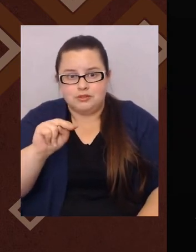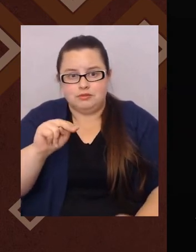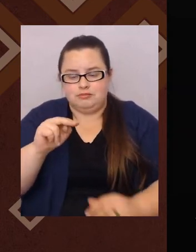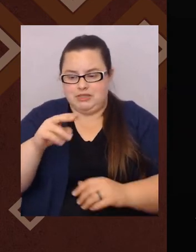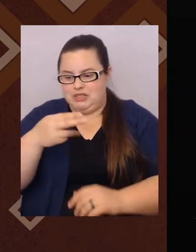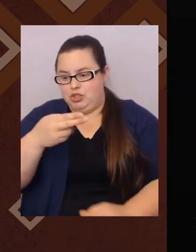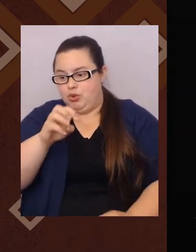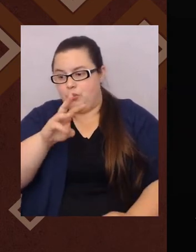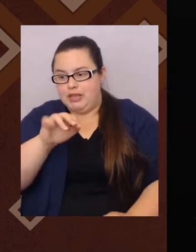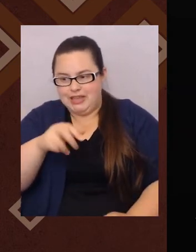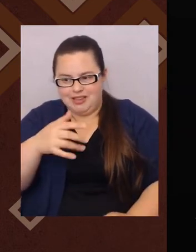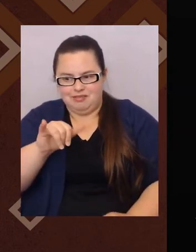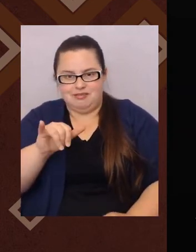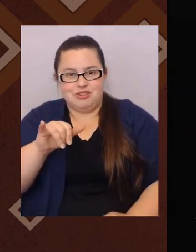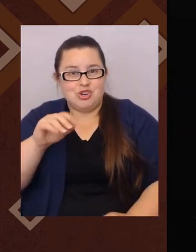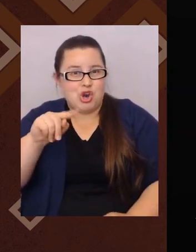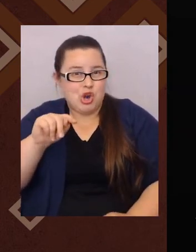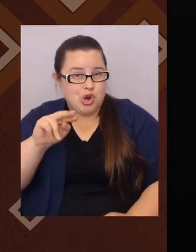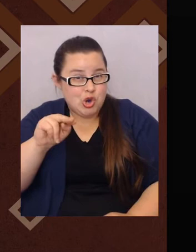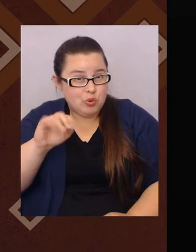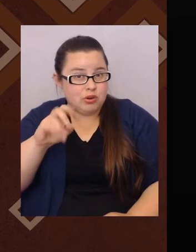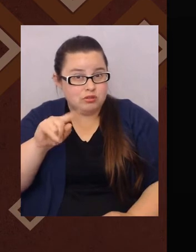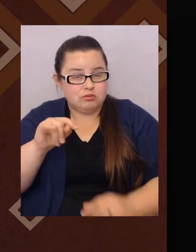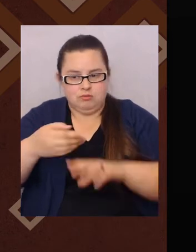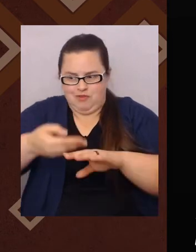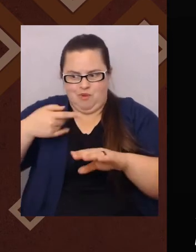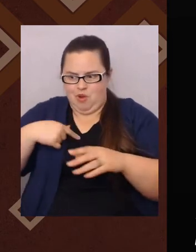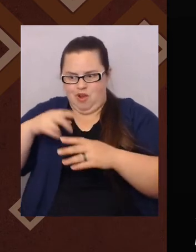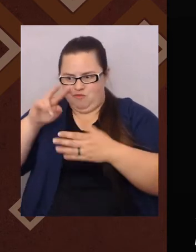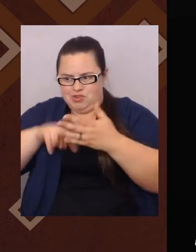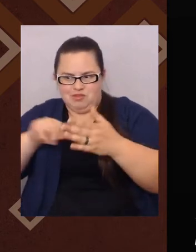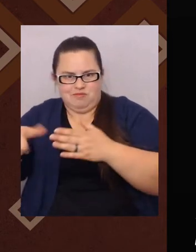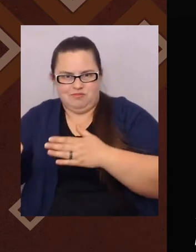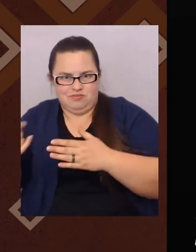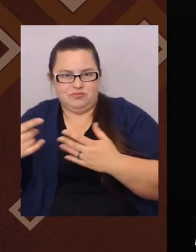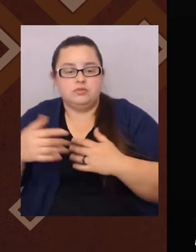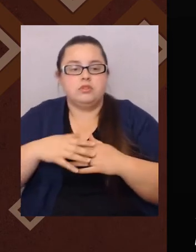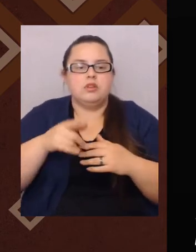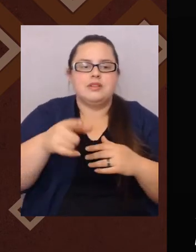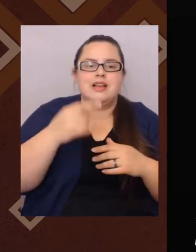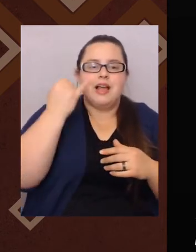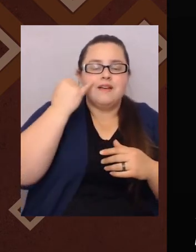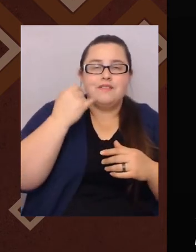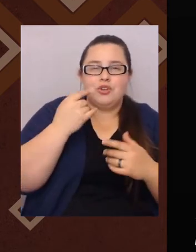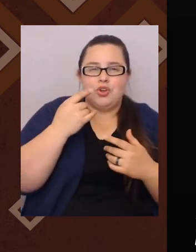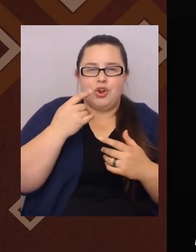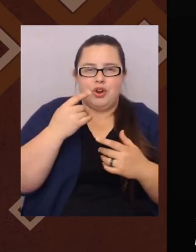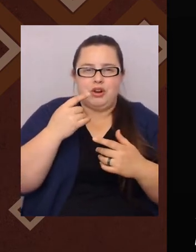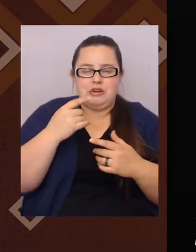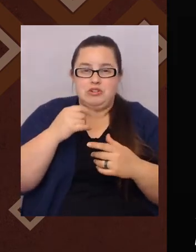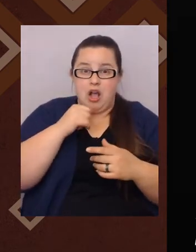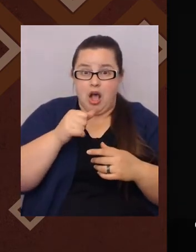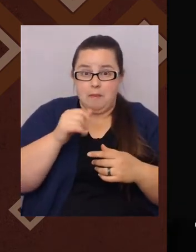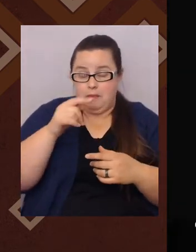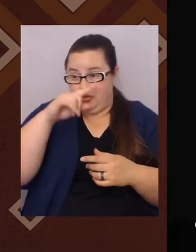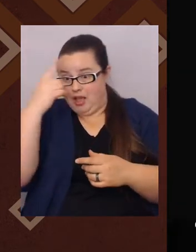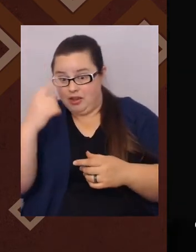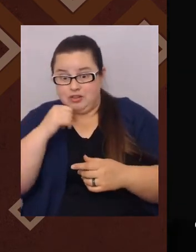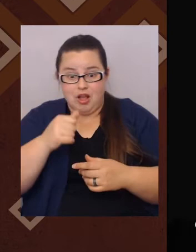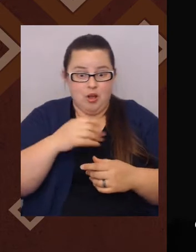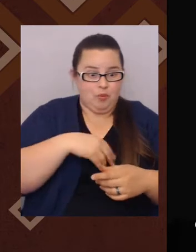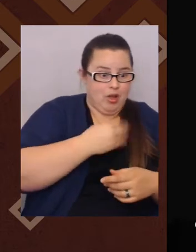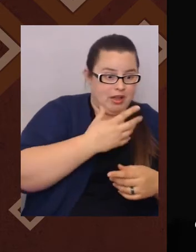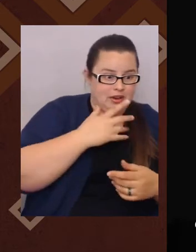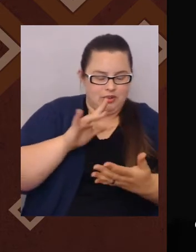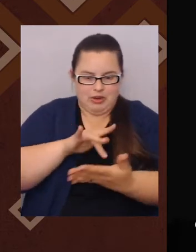And that hurt, and that still hurts. Because one of my daughters is lighter than the other, they had